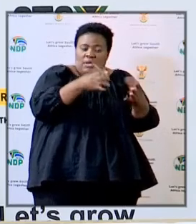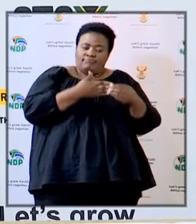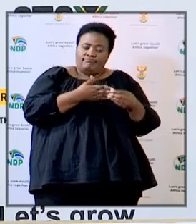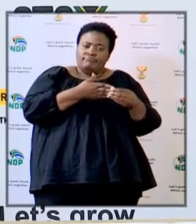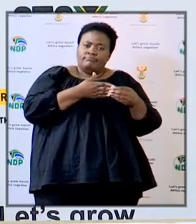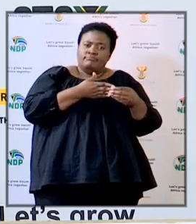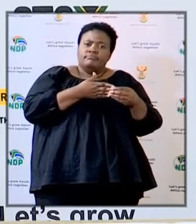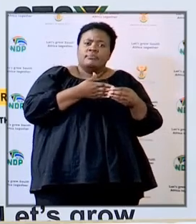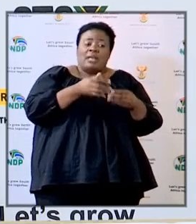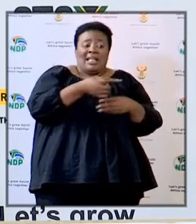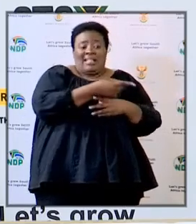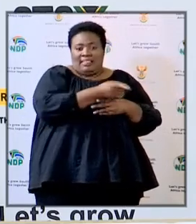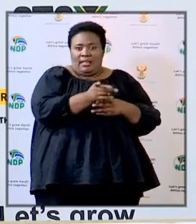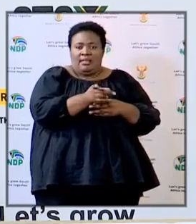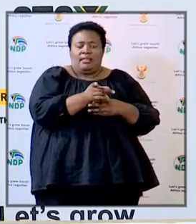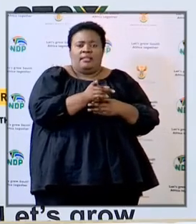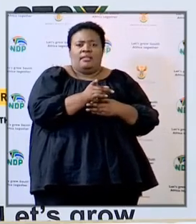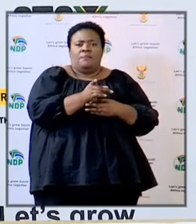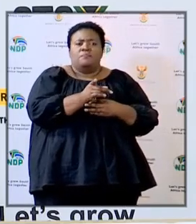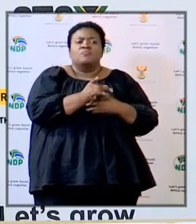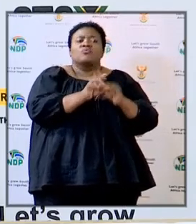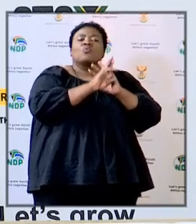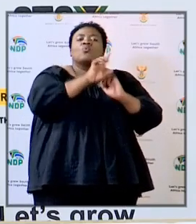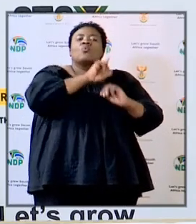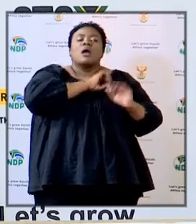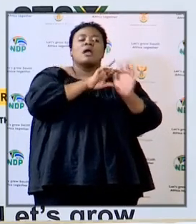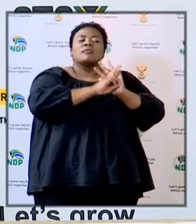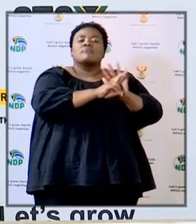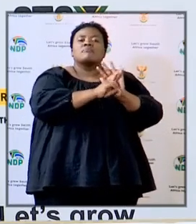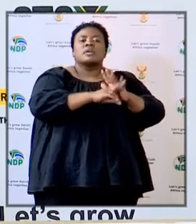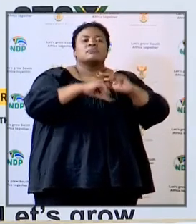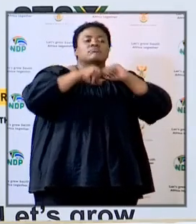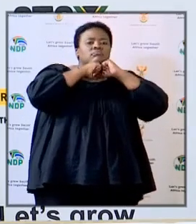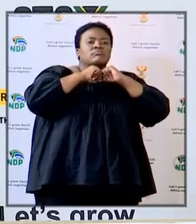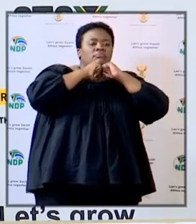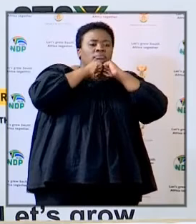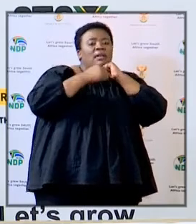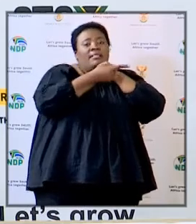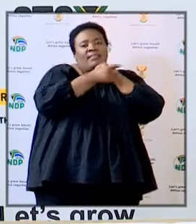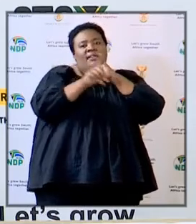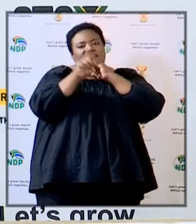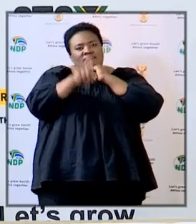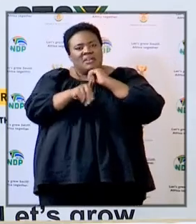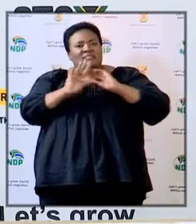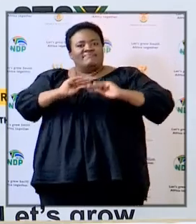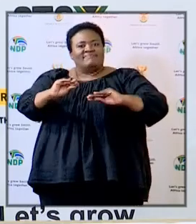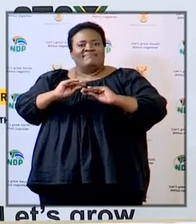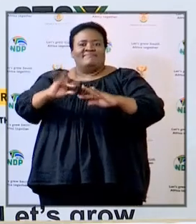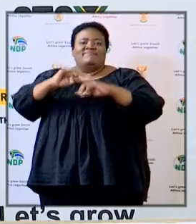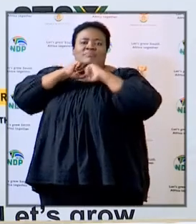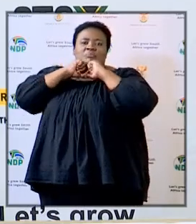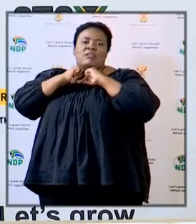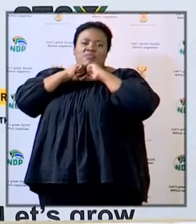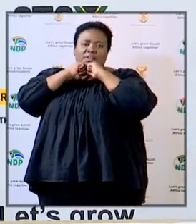a representative of parents take forward the process of educating parents we also through the